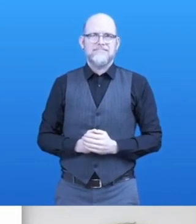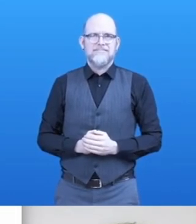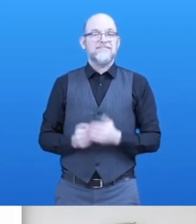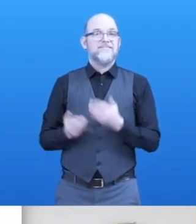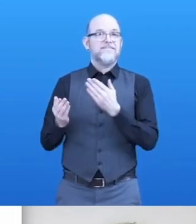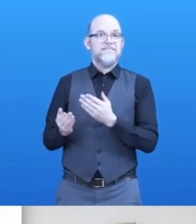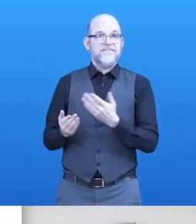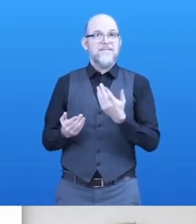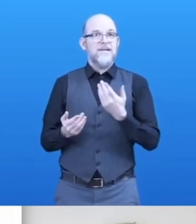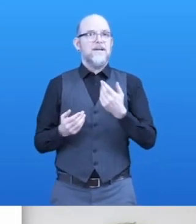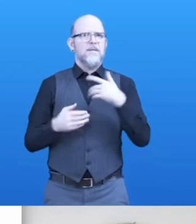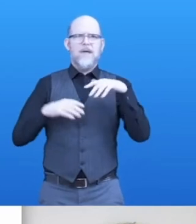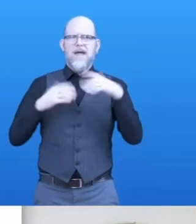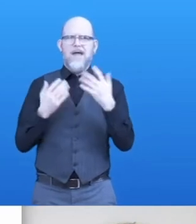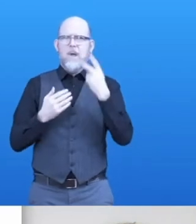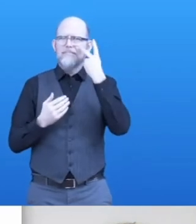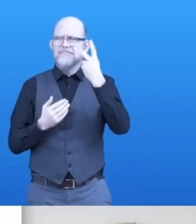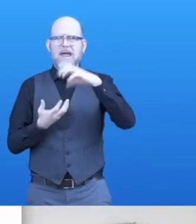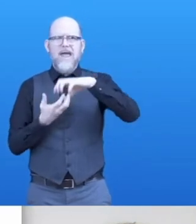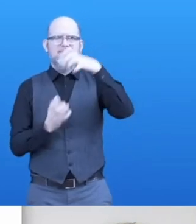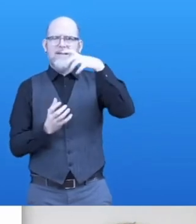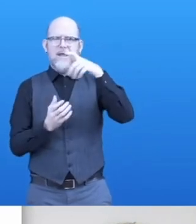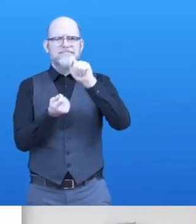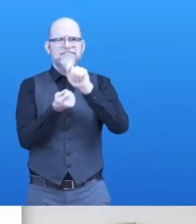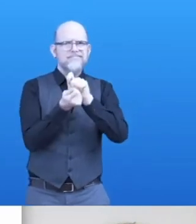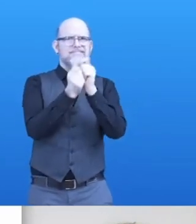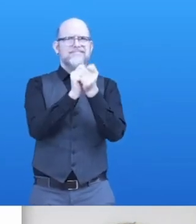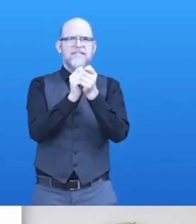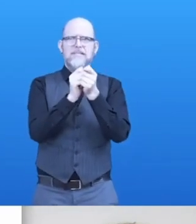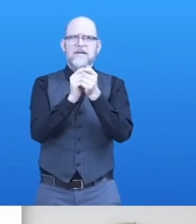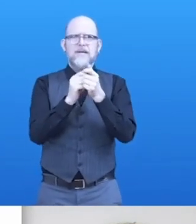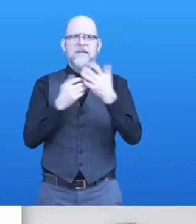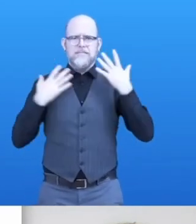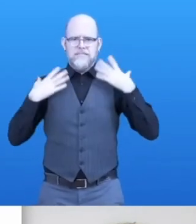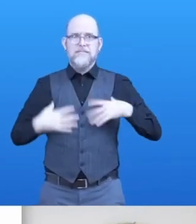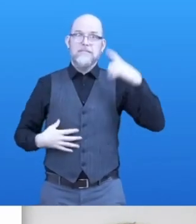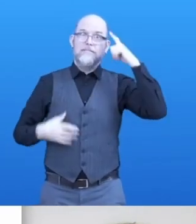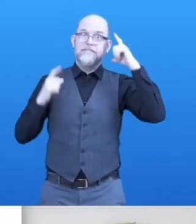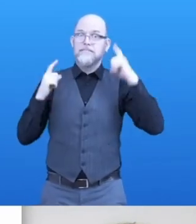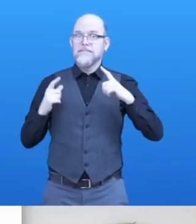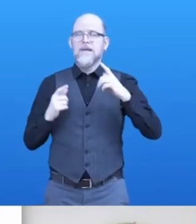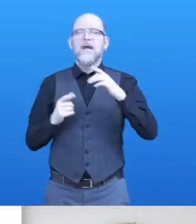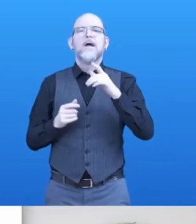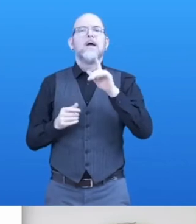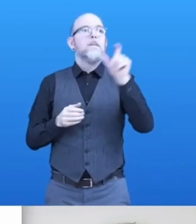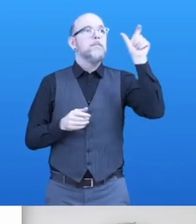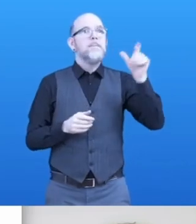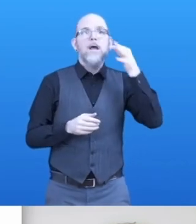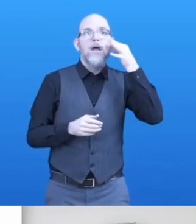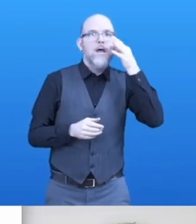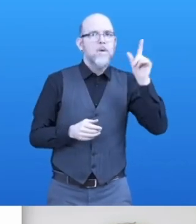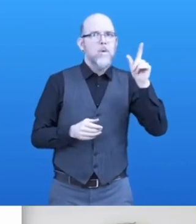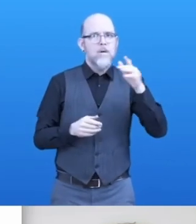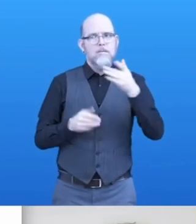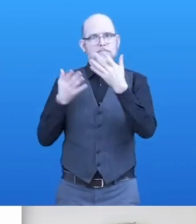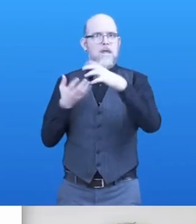We can change the look of the avatar easily. The movements of the avatar are not stored on the skin of the character, but in the skeleton of the avatar.